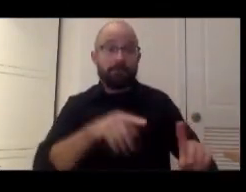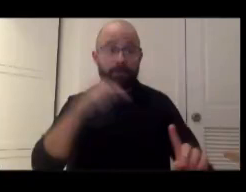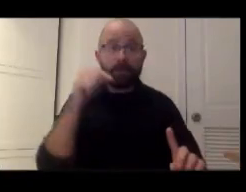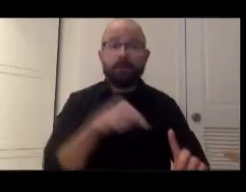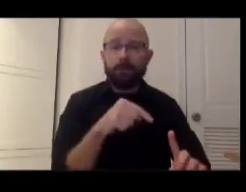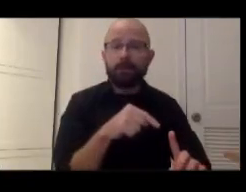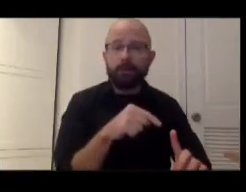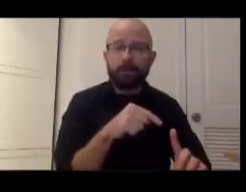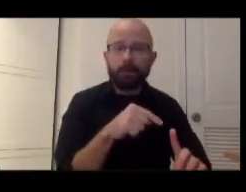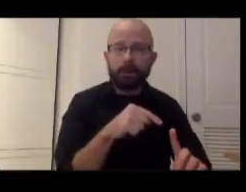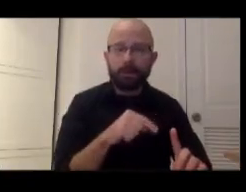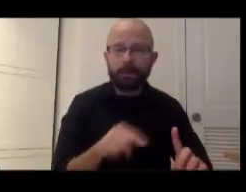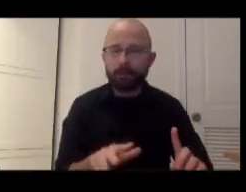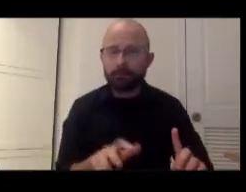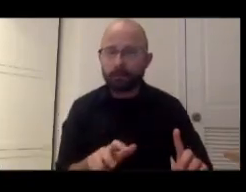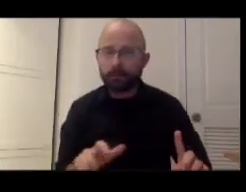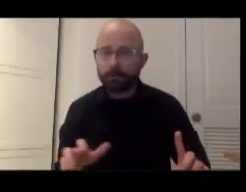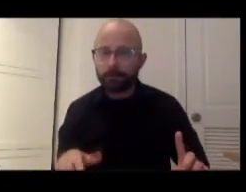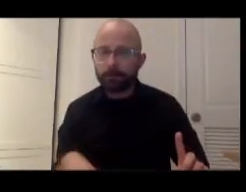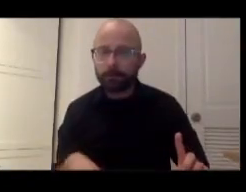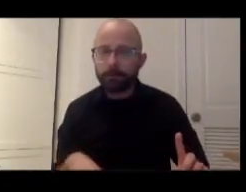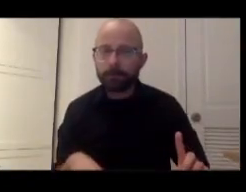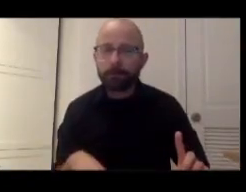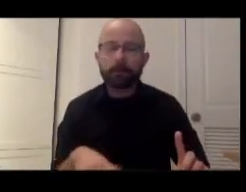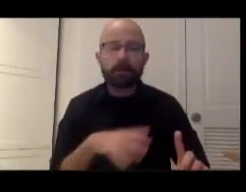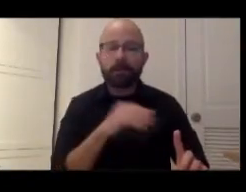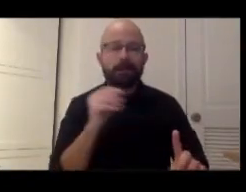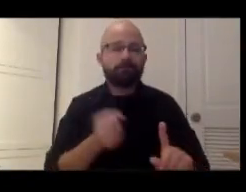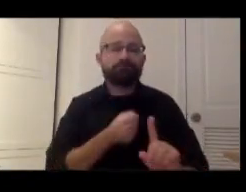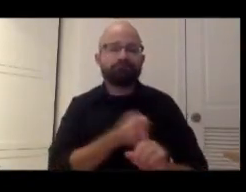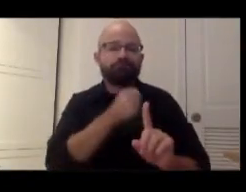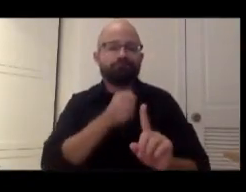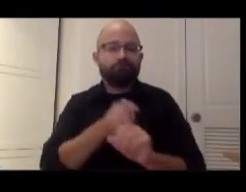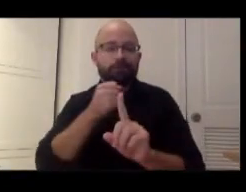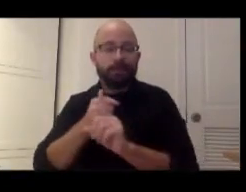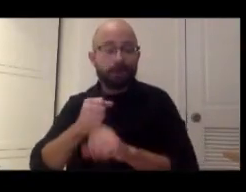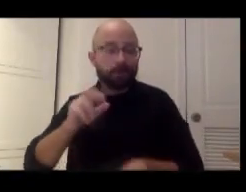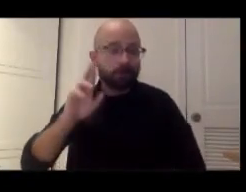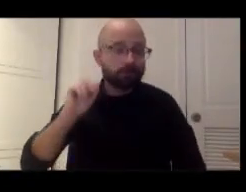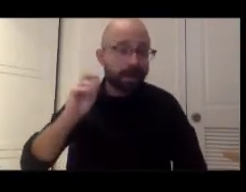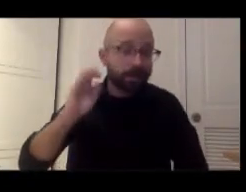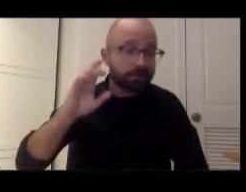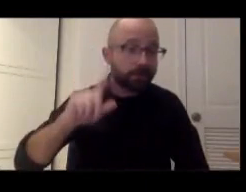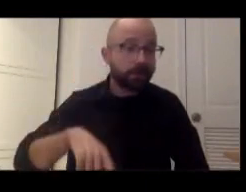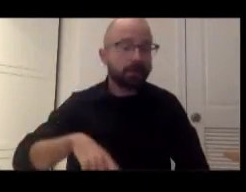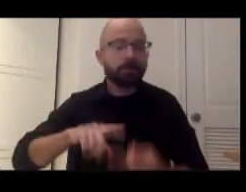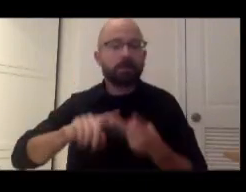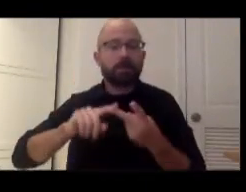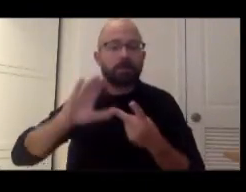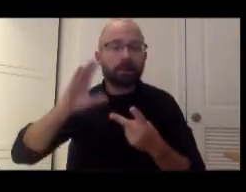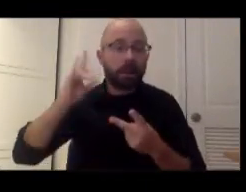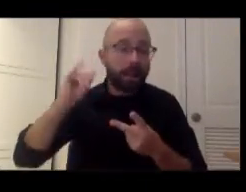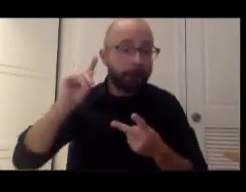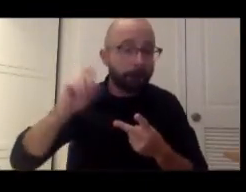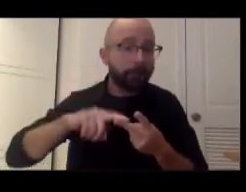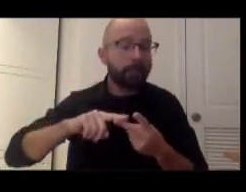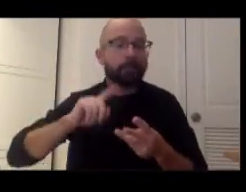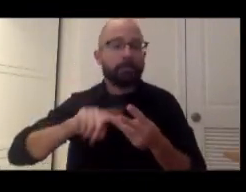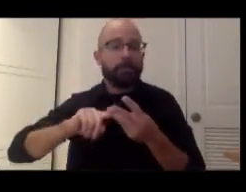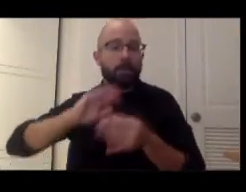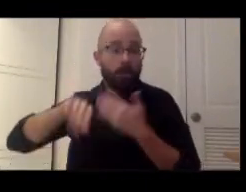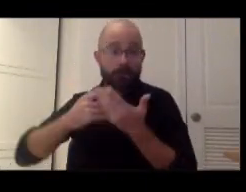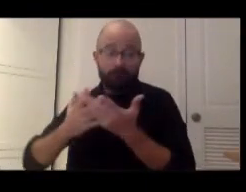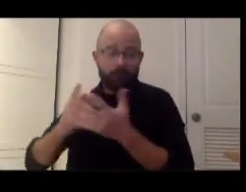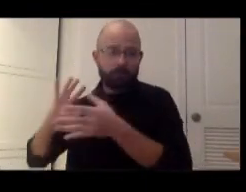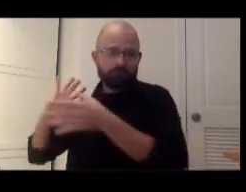the cascading crises, racial, viral, economic, constitutional climate are all kind of brought to